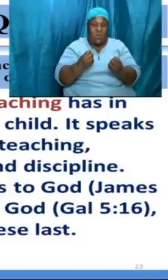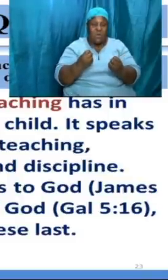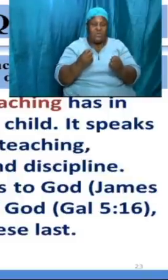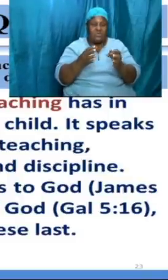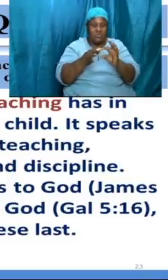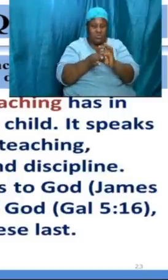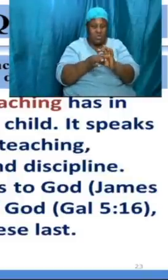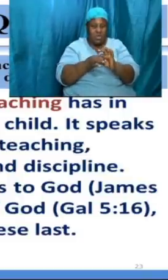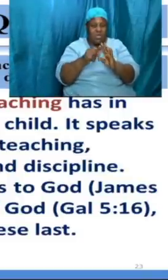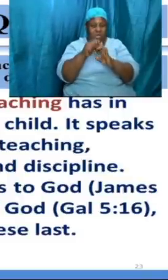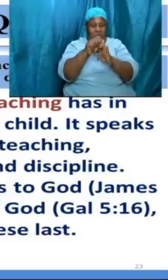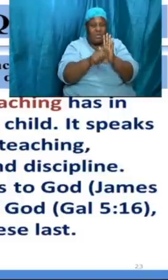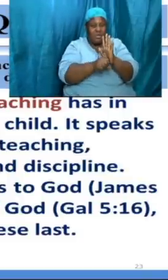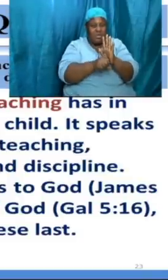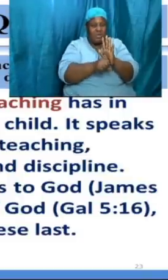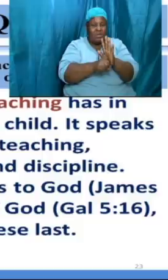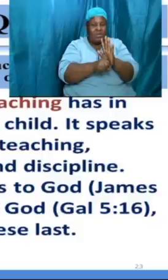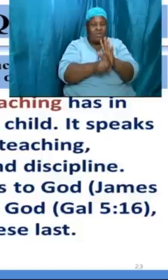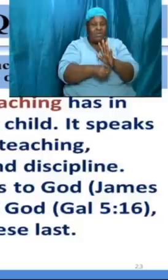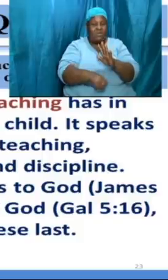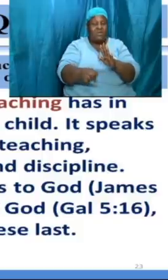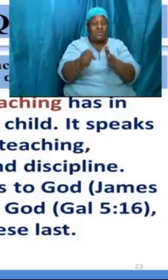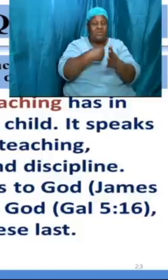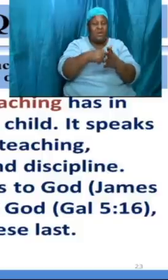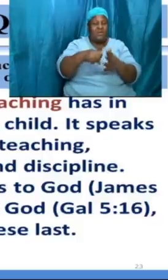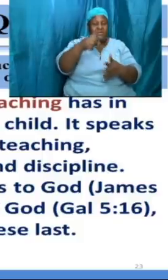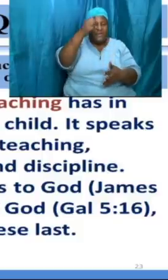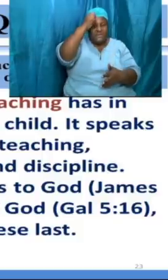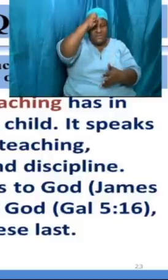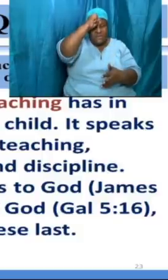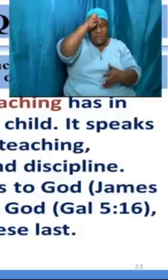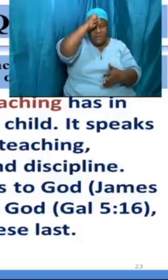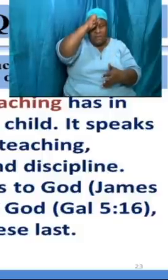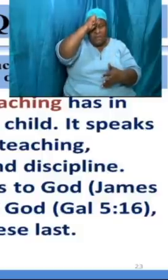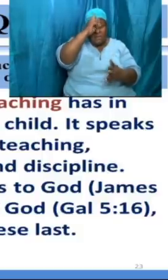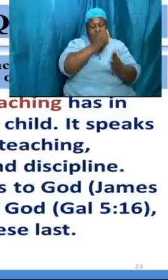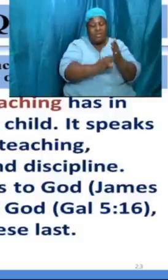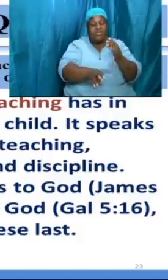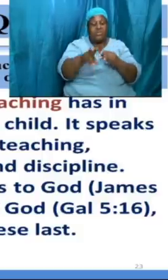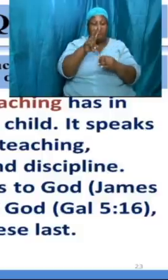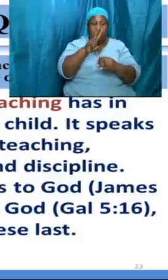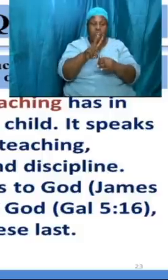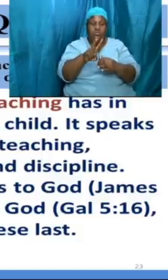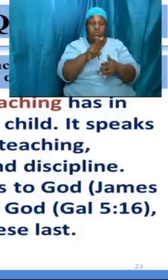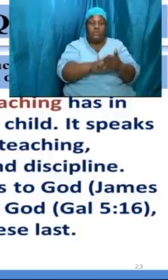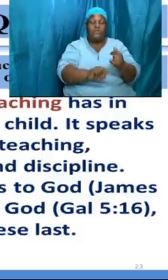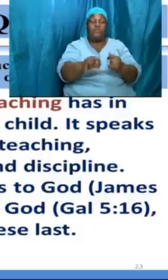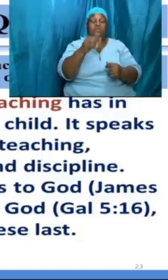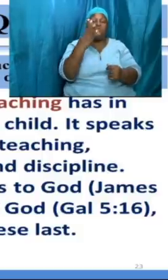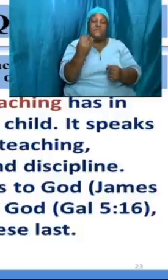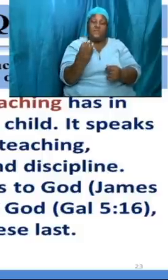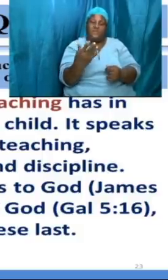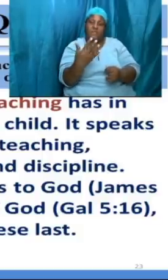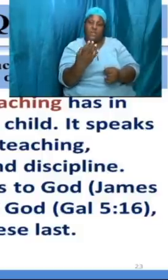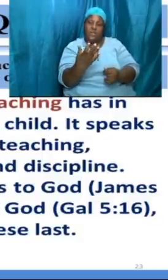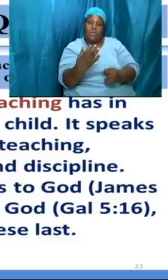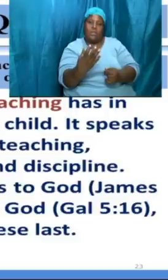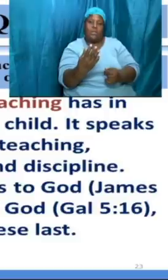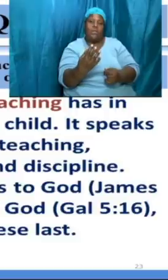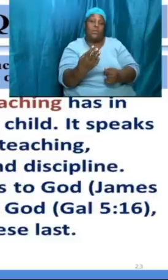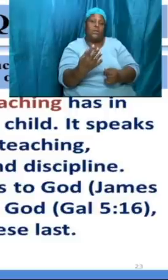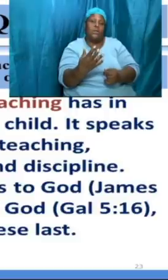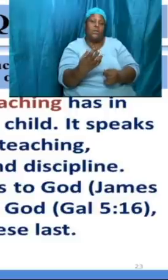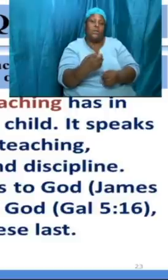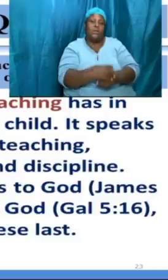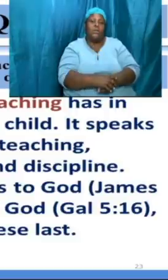with one from the book of songs of solomon chapter number two and verse 15 it says